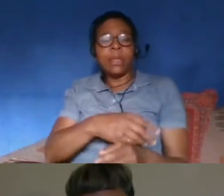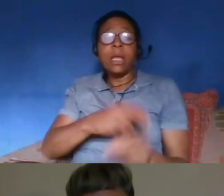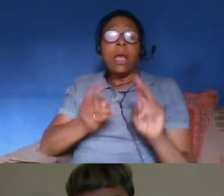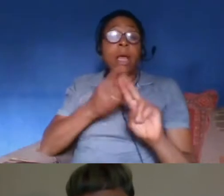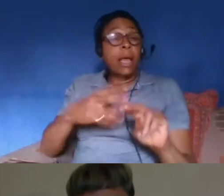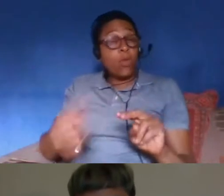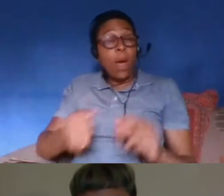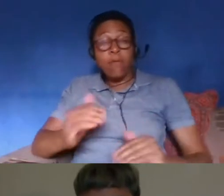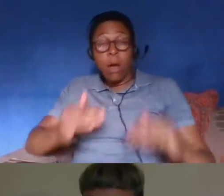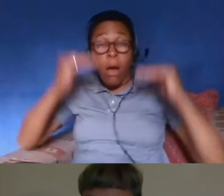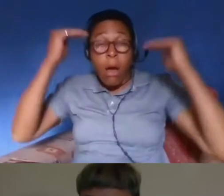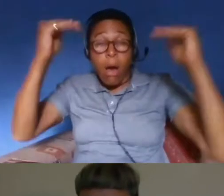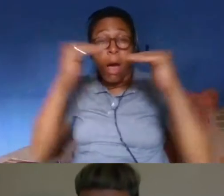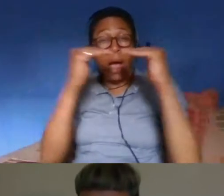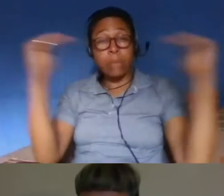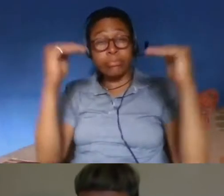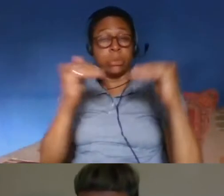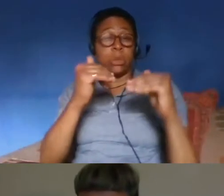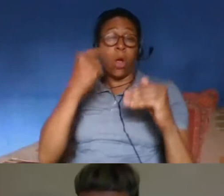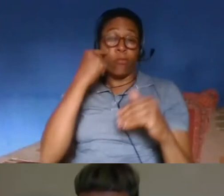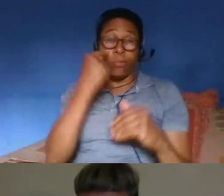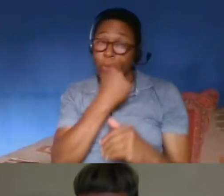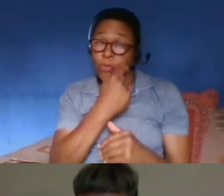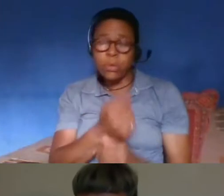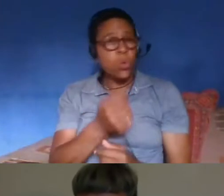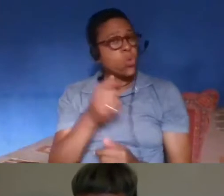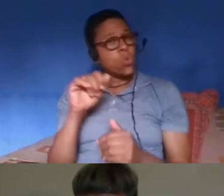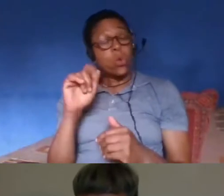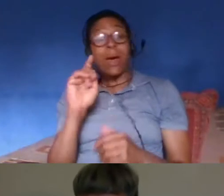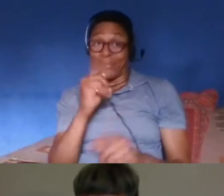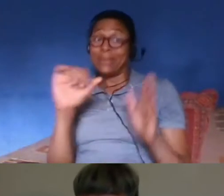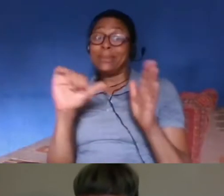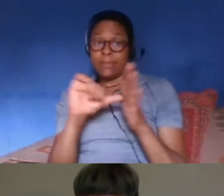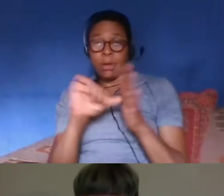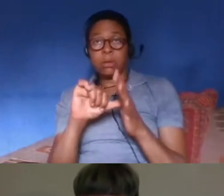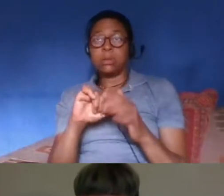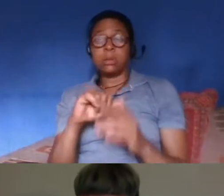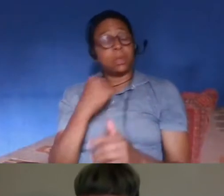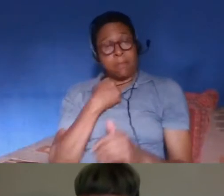standard of proof in in my experience which admittedly predates um the the windrush scandal